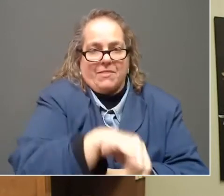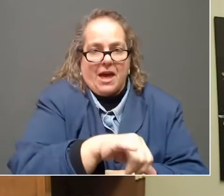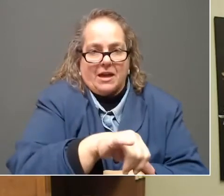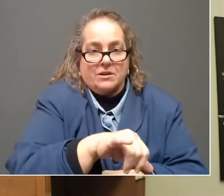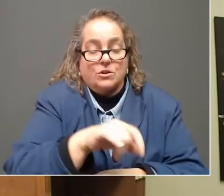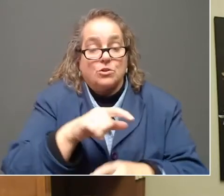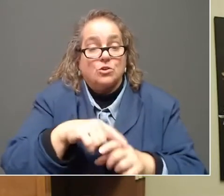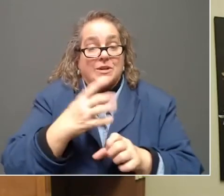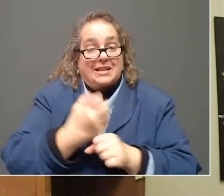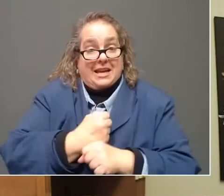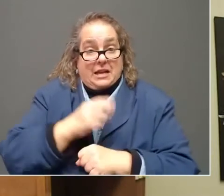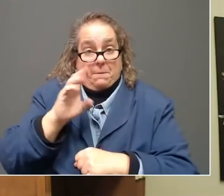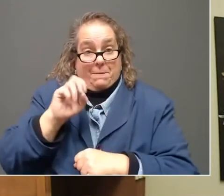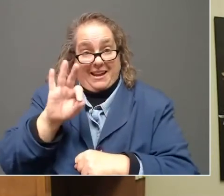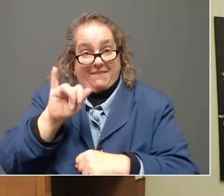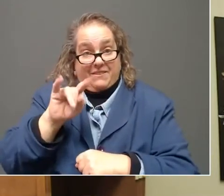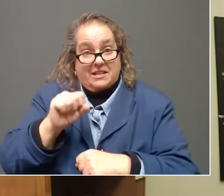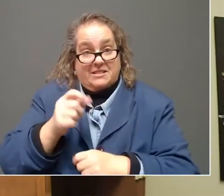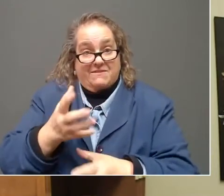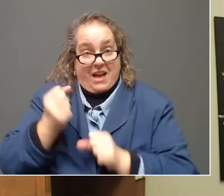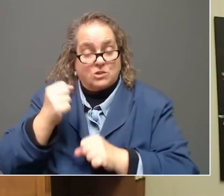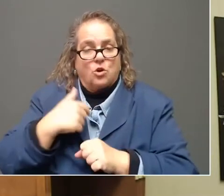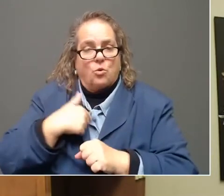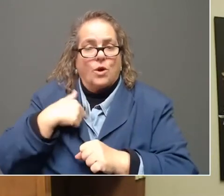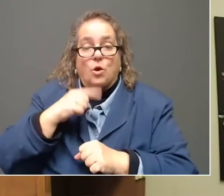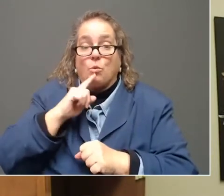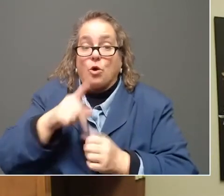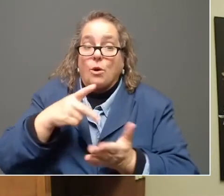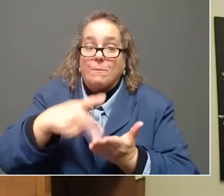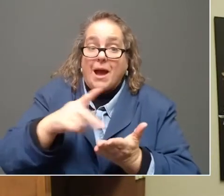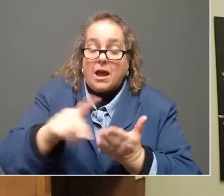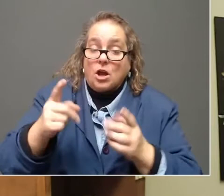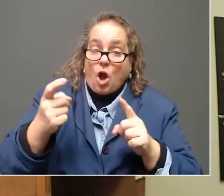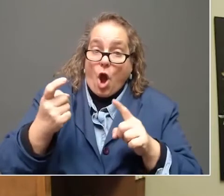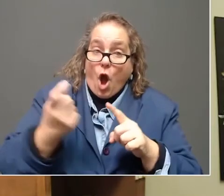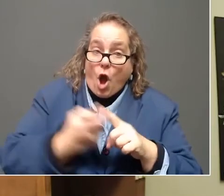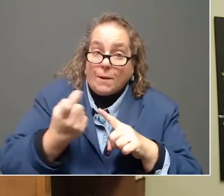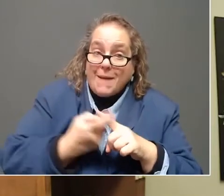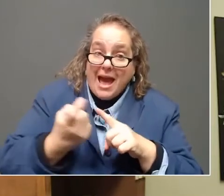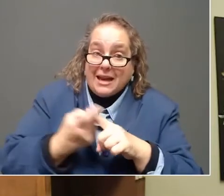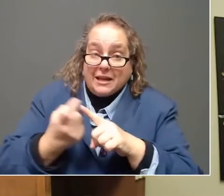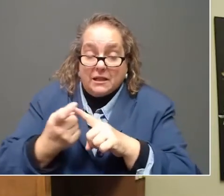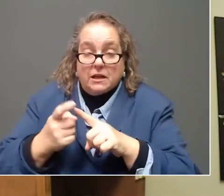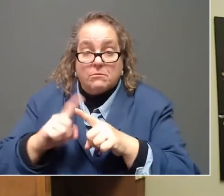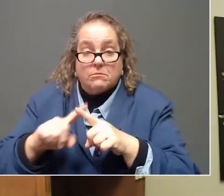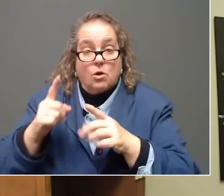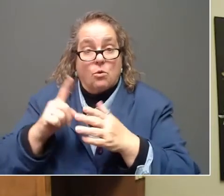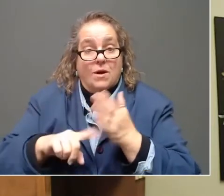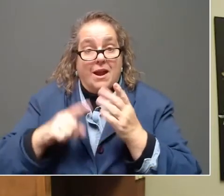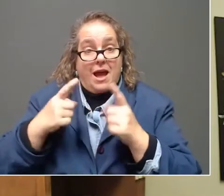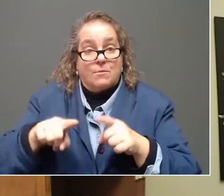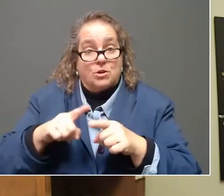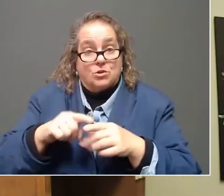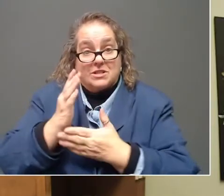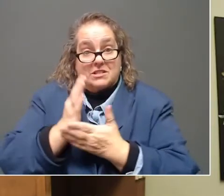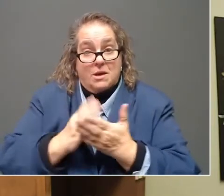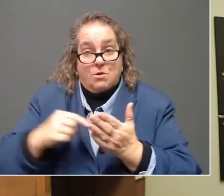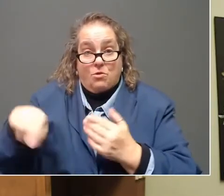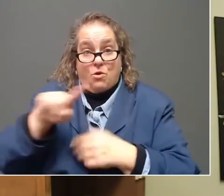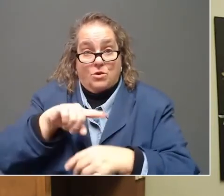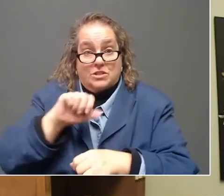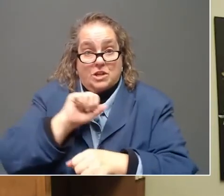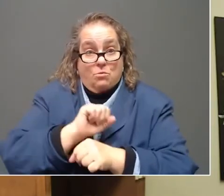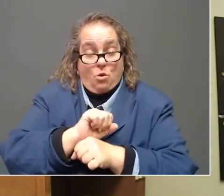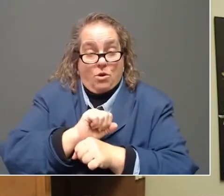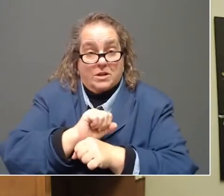paying automatically. So what has happened here for some of these employees, and if you're in that boat, this may explain what's